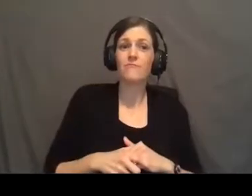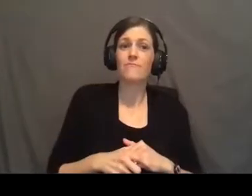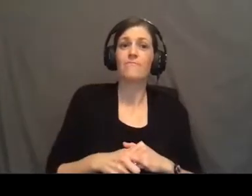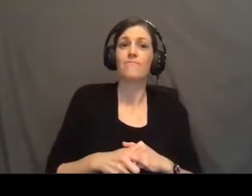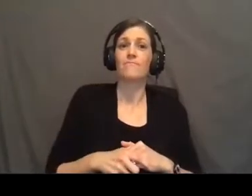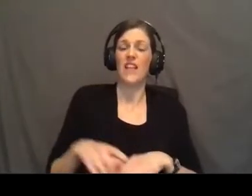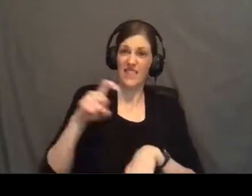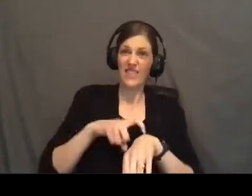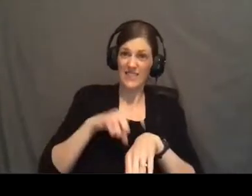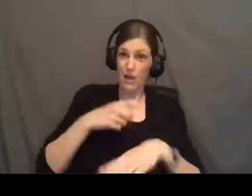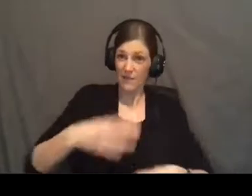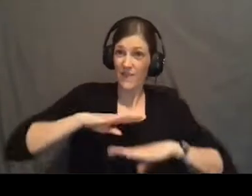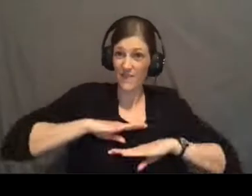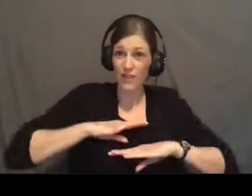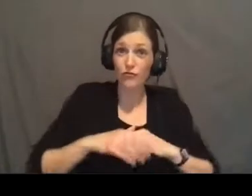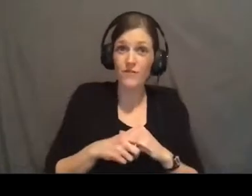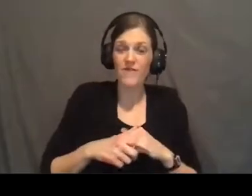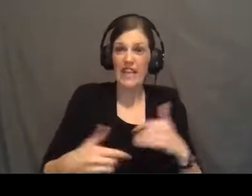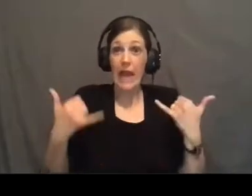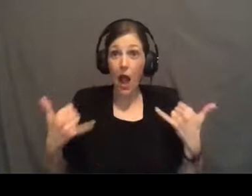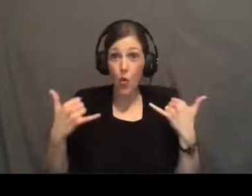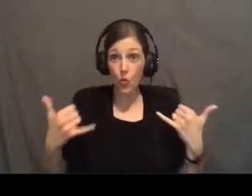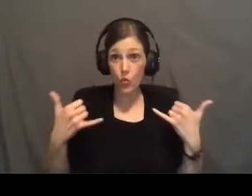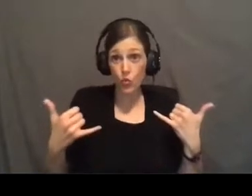The time is fulfilled. Now.